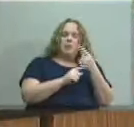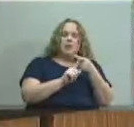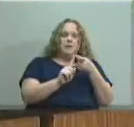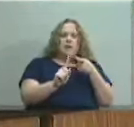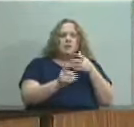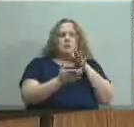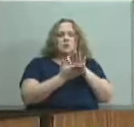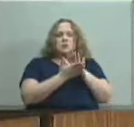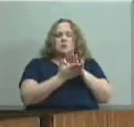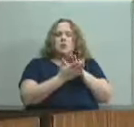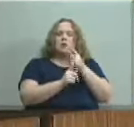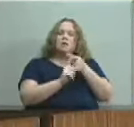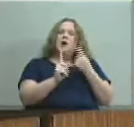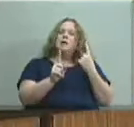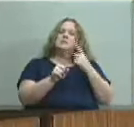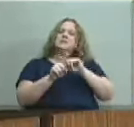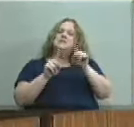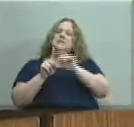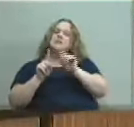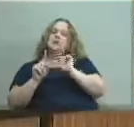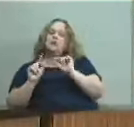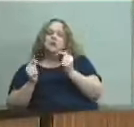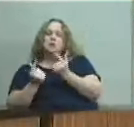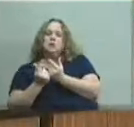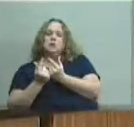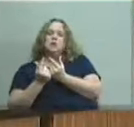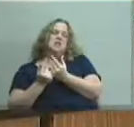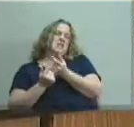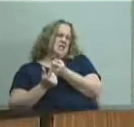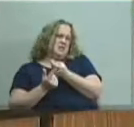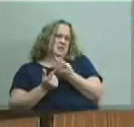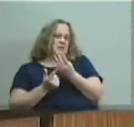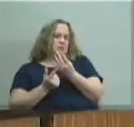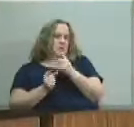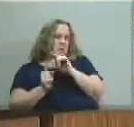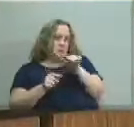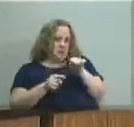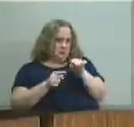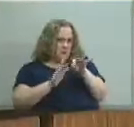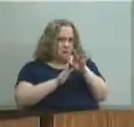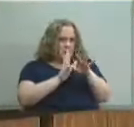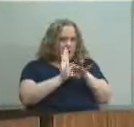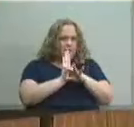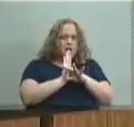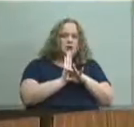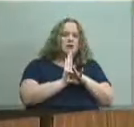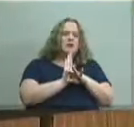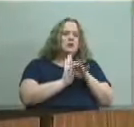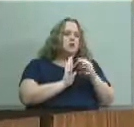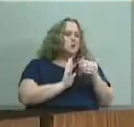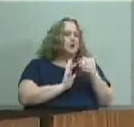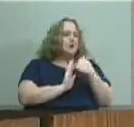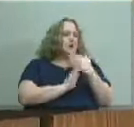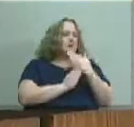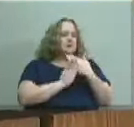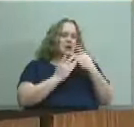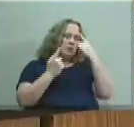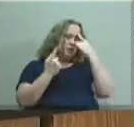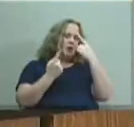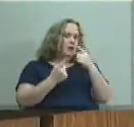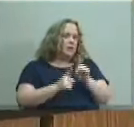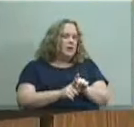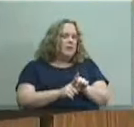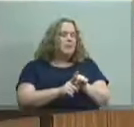or you know different groups there were several that went to frankfurt and do we have some kind of consensus on this